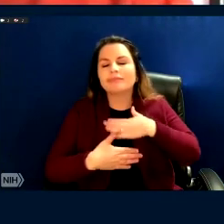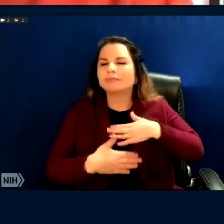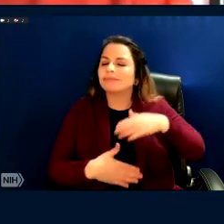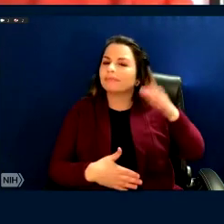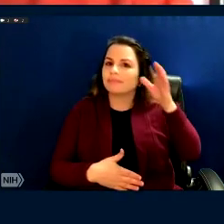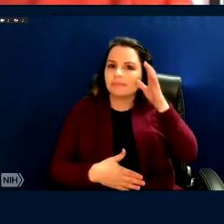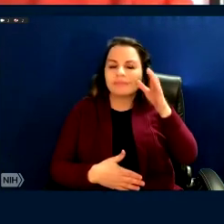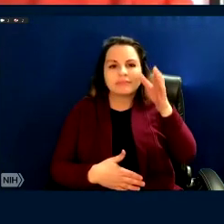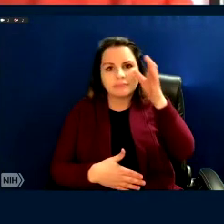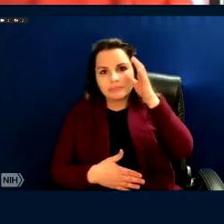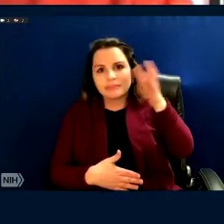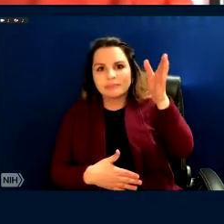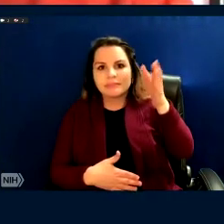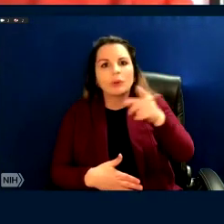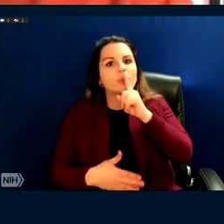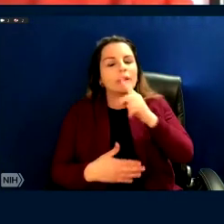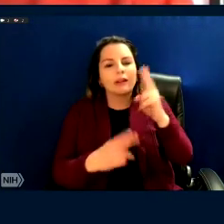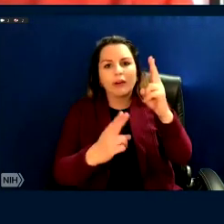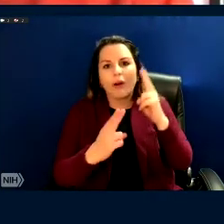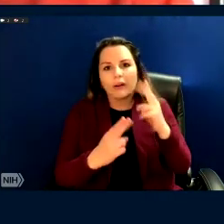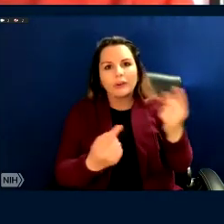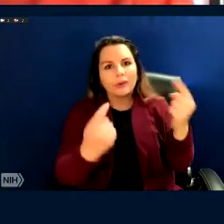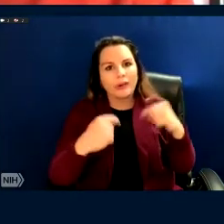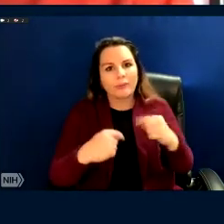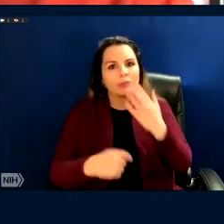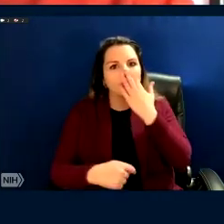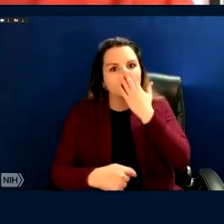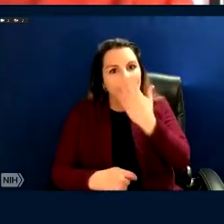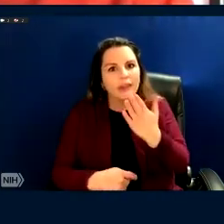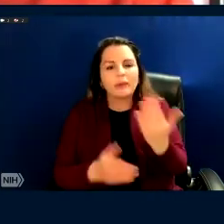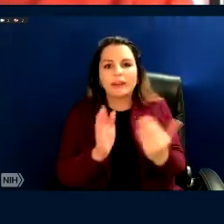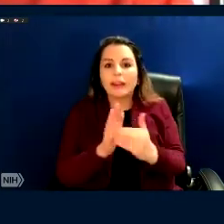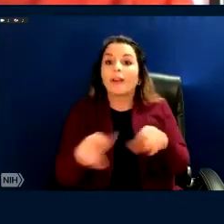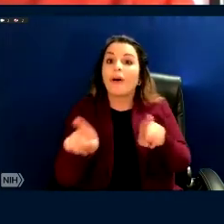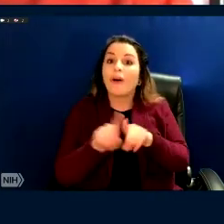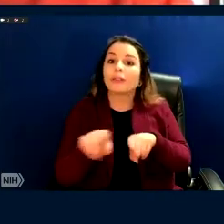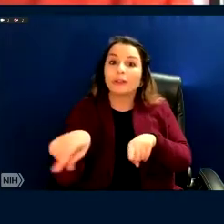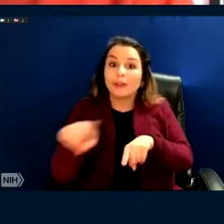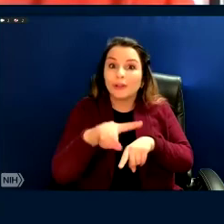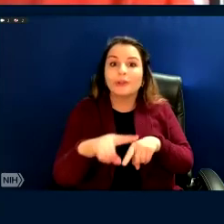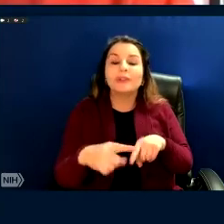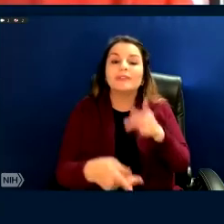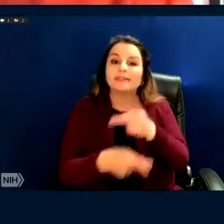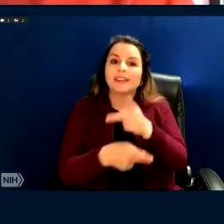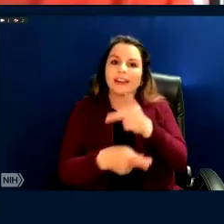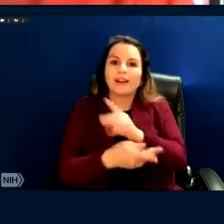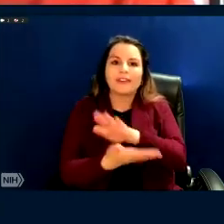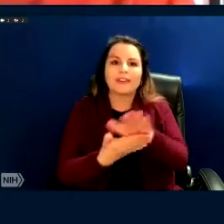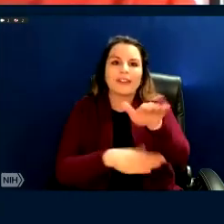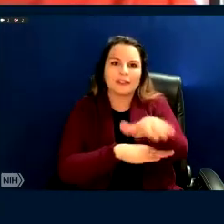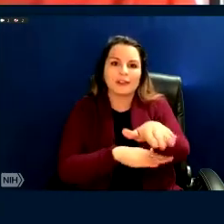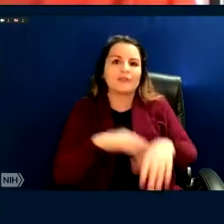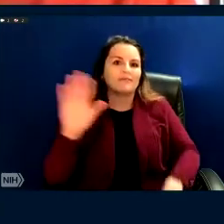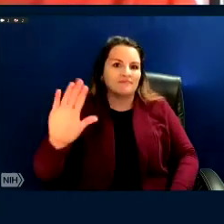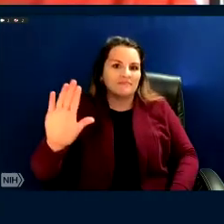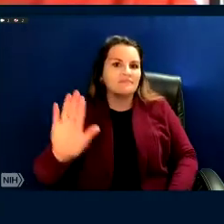that we had you with us. So thank you and good afternoon to all. Thank you, everybody. Bye-bye now.